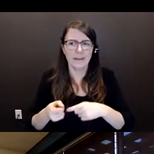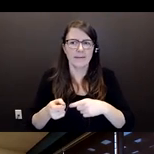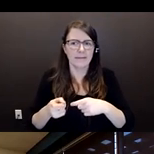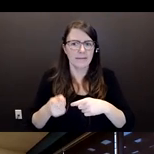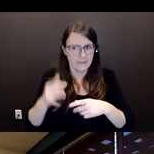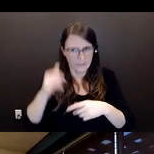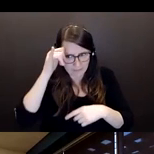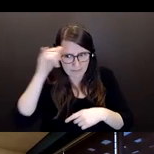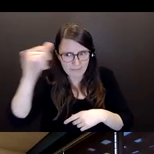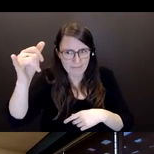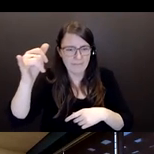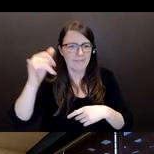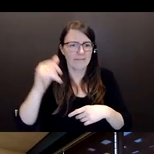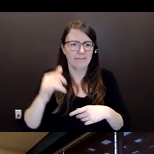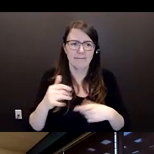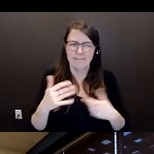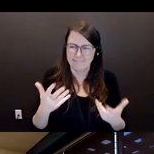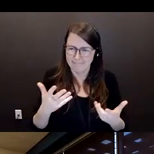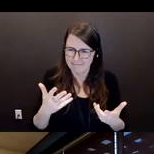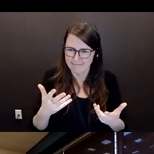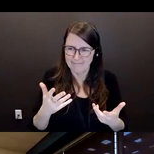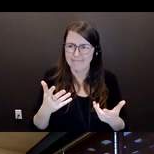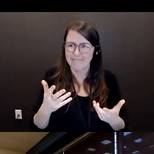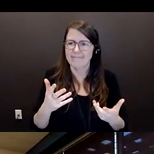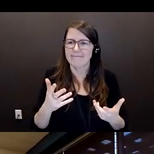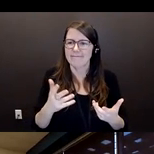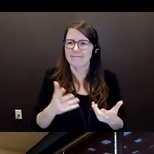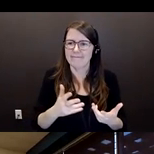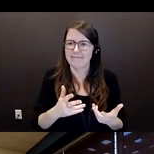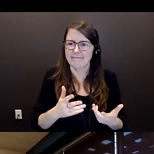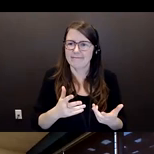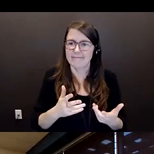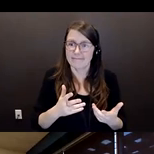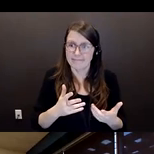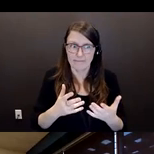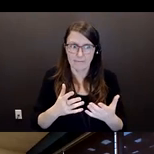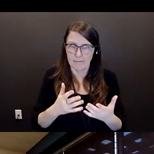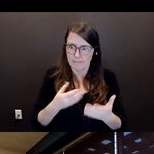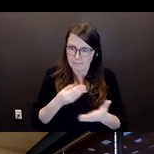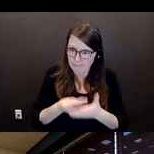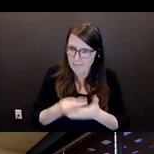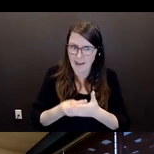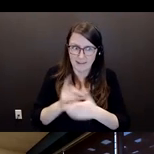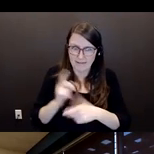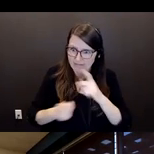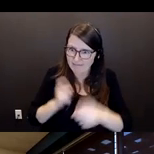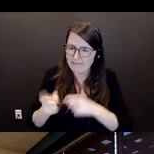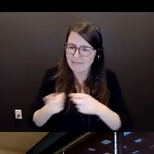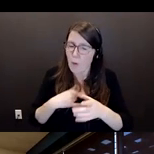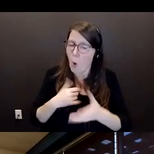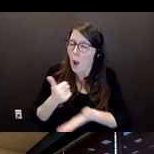helping them was not to continue doing all the financial things like that you needed to learn.